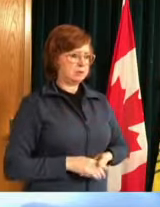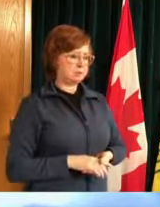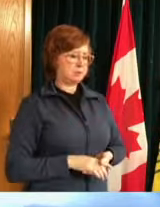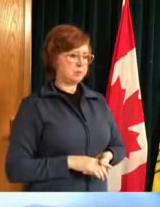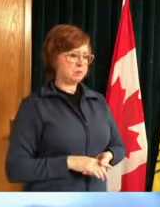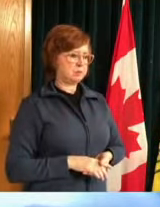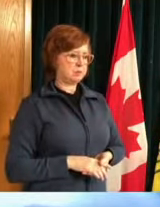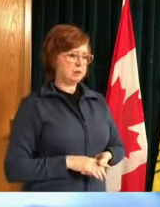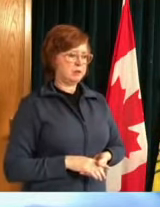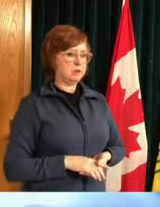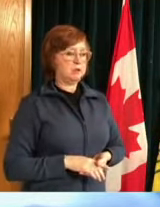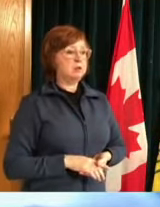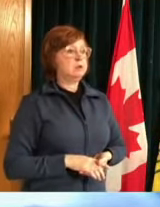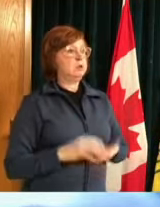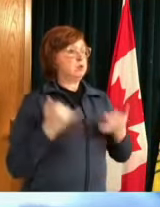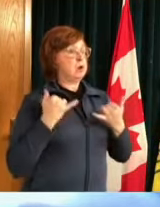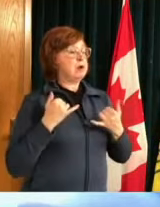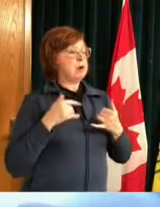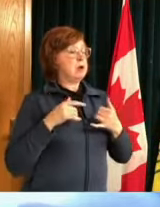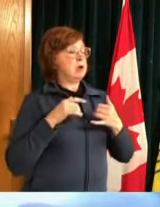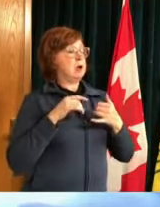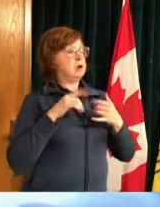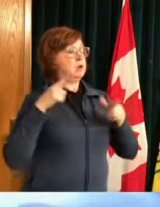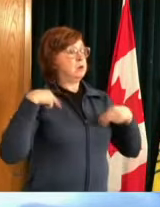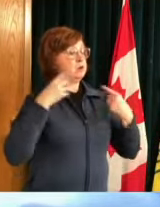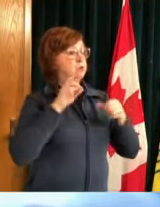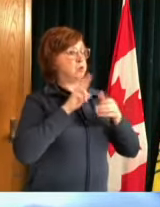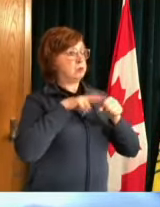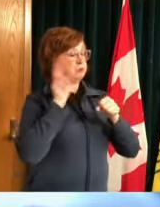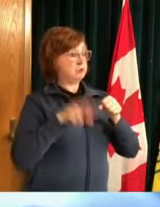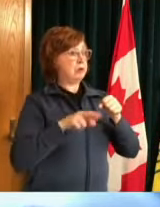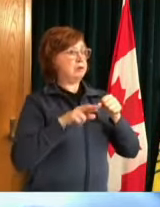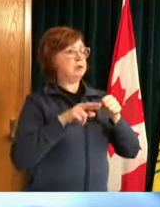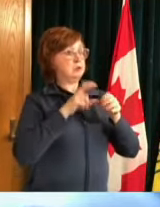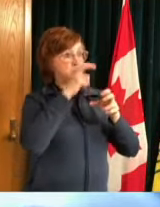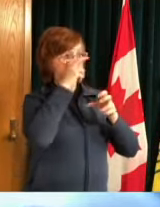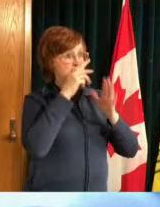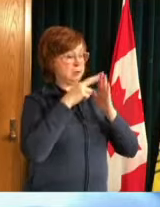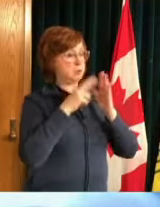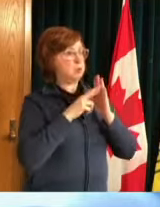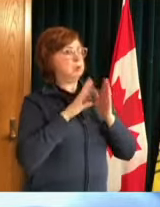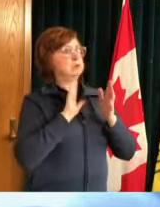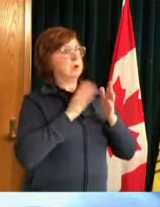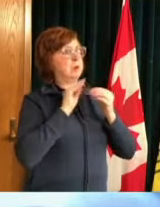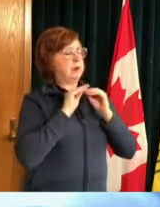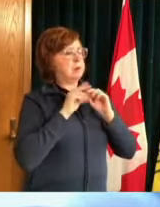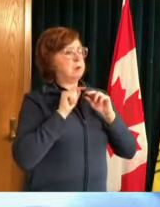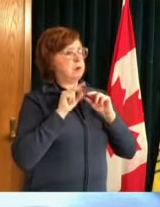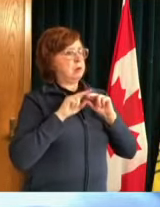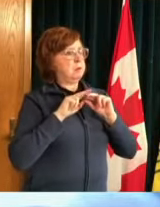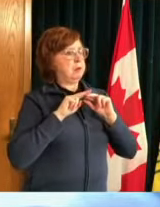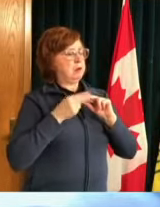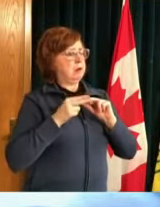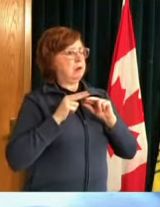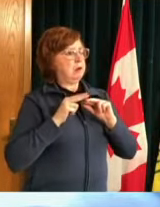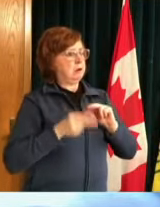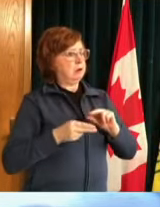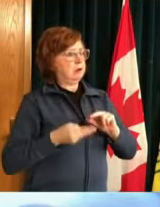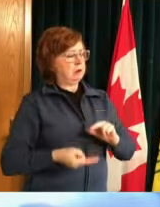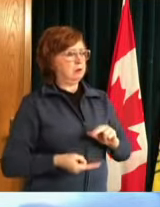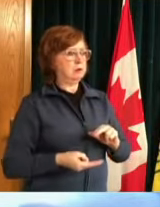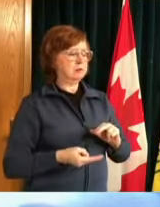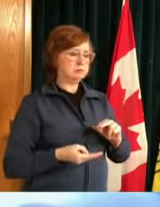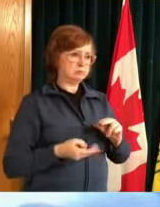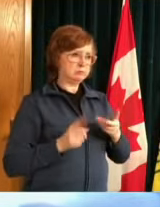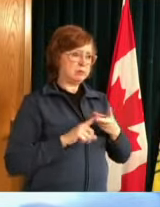impact but we also know that and we've seen this in in in in europe and other parts of canada